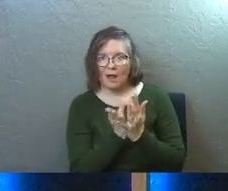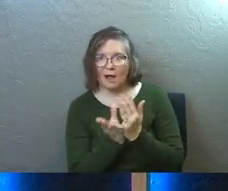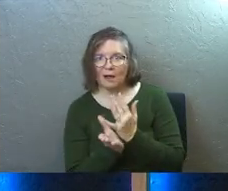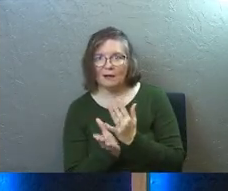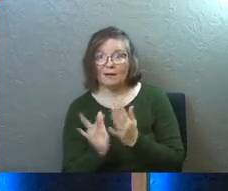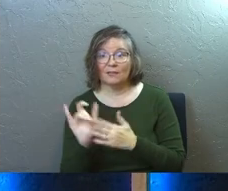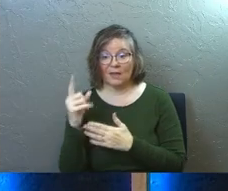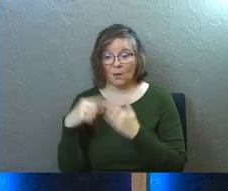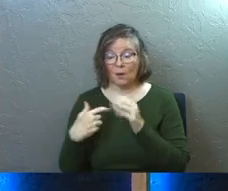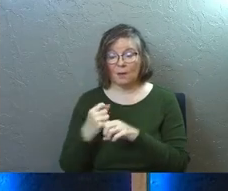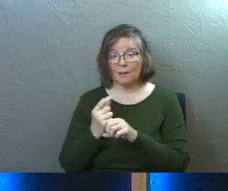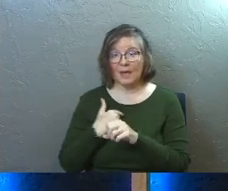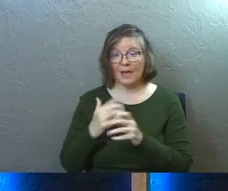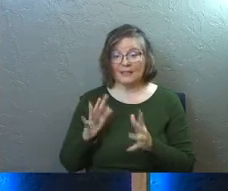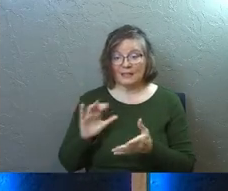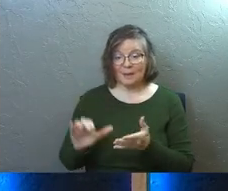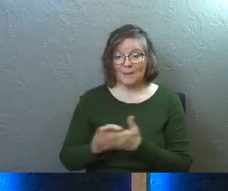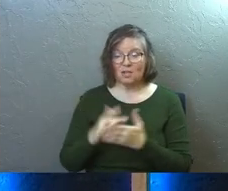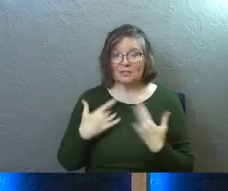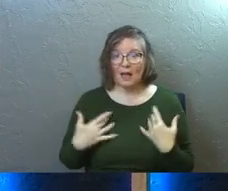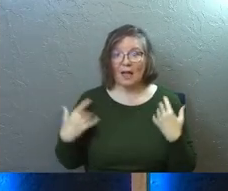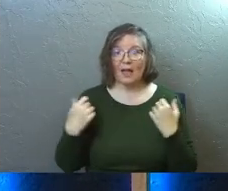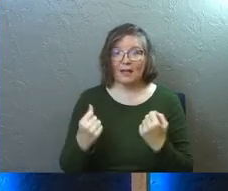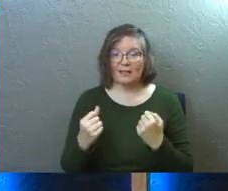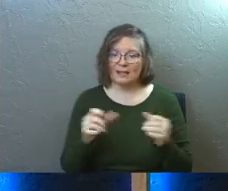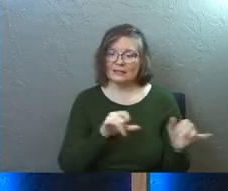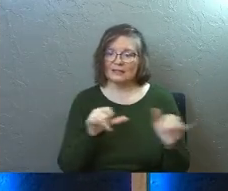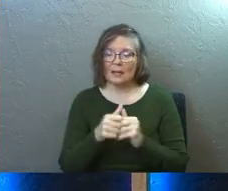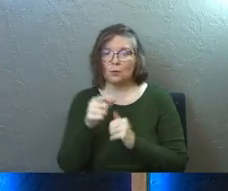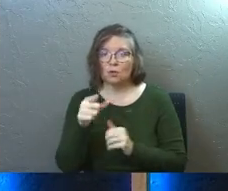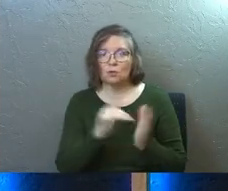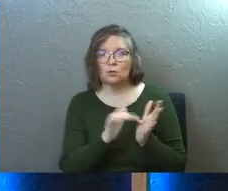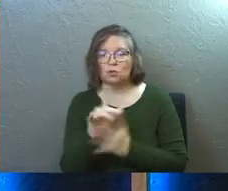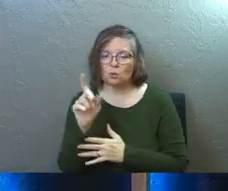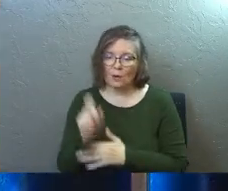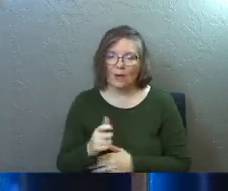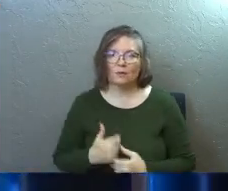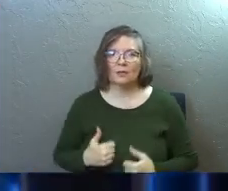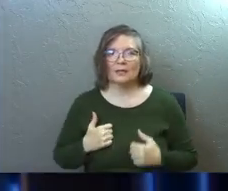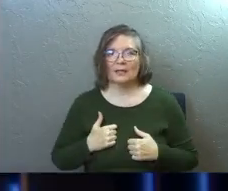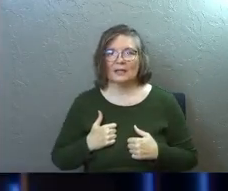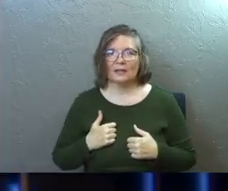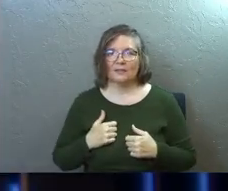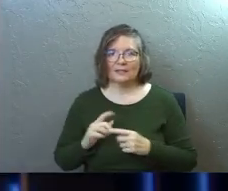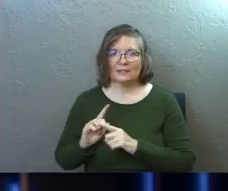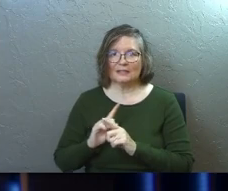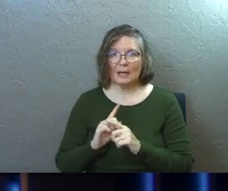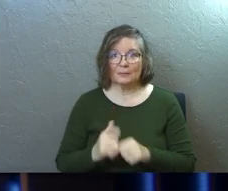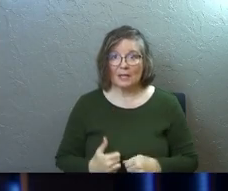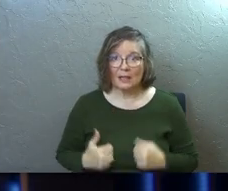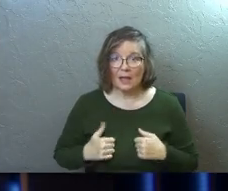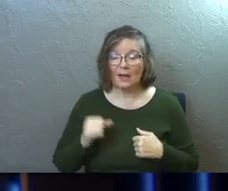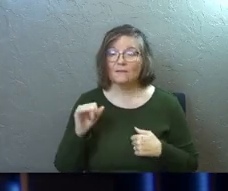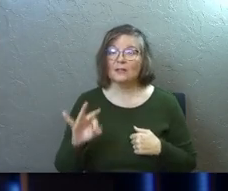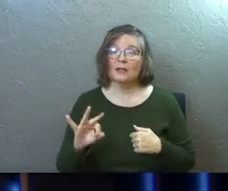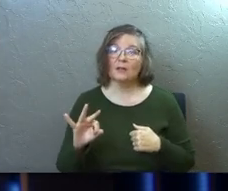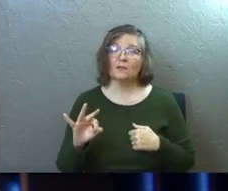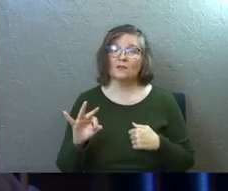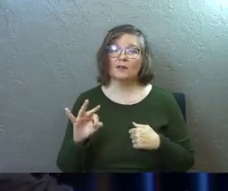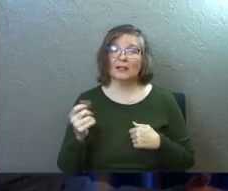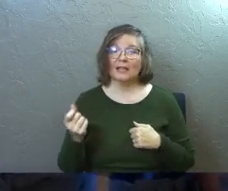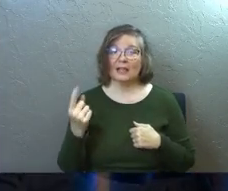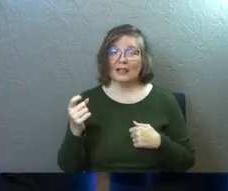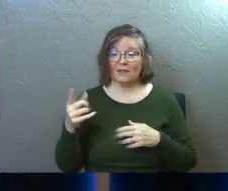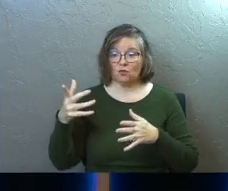Like that's what makes a marriage healthy. And it's the same with you and Jesus. You have to live the discipleship life. If the, if the